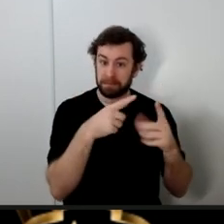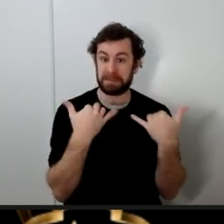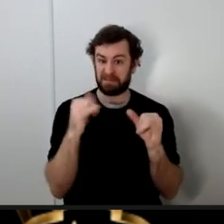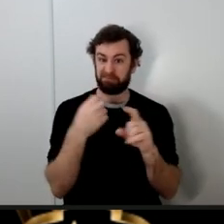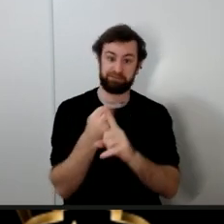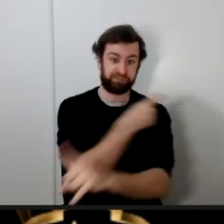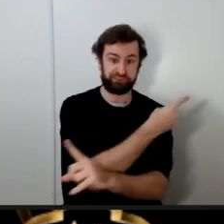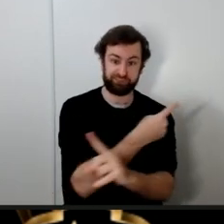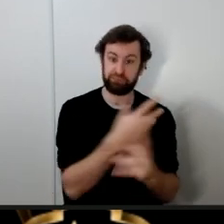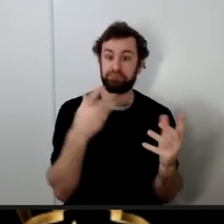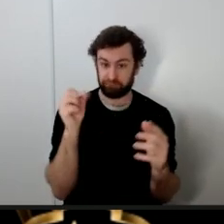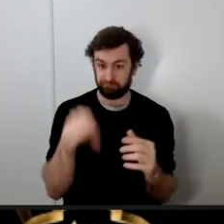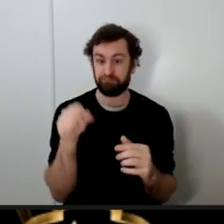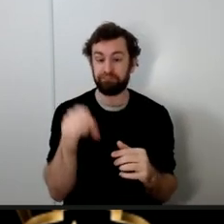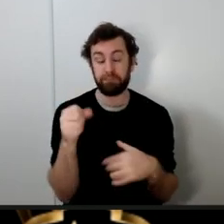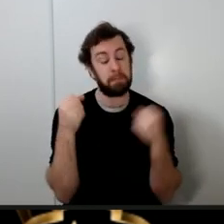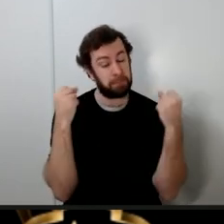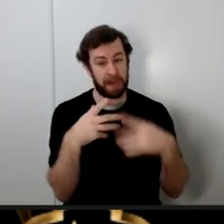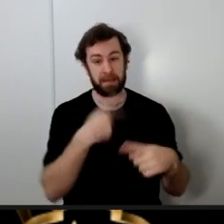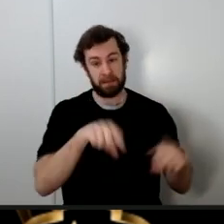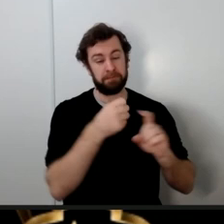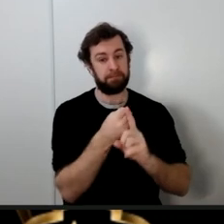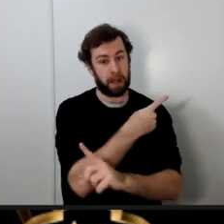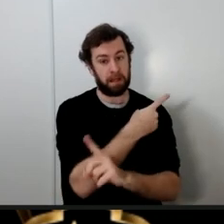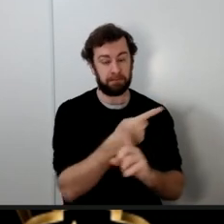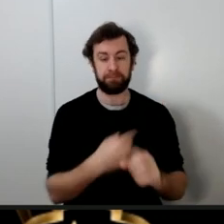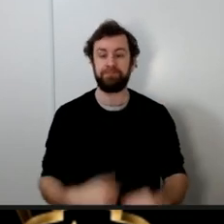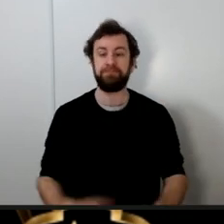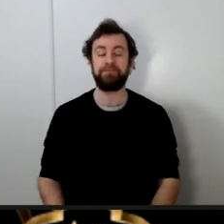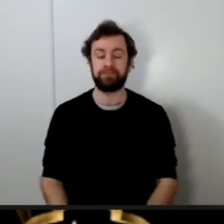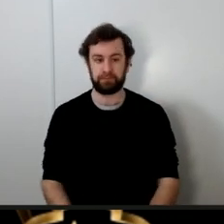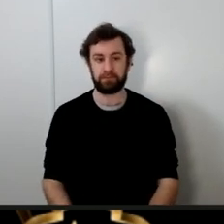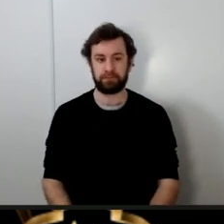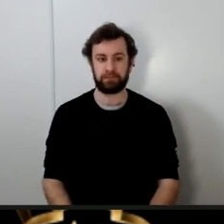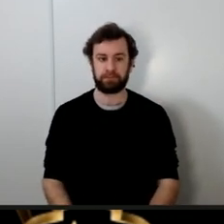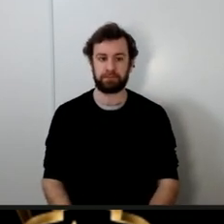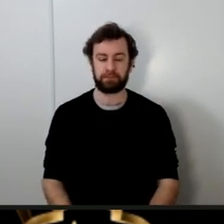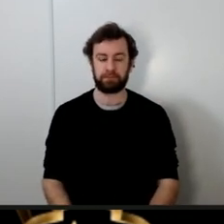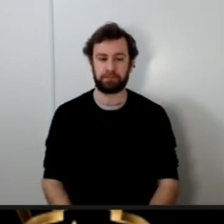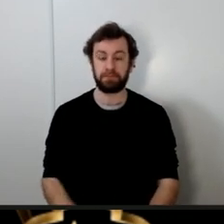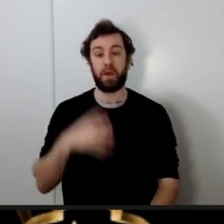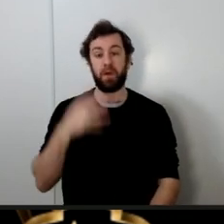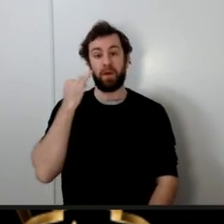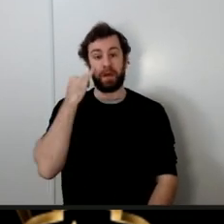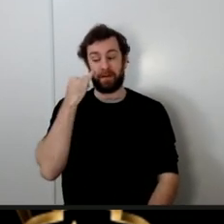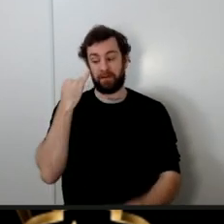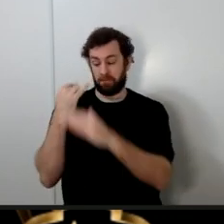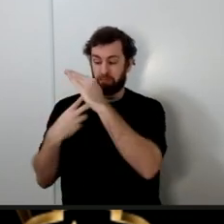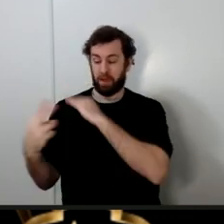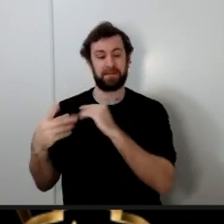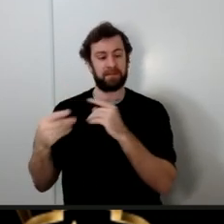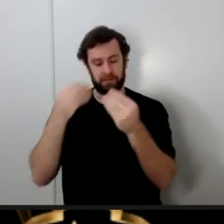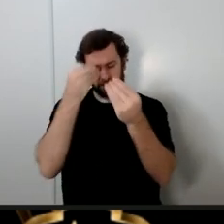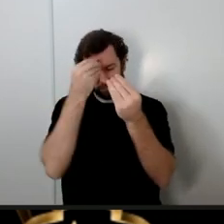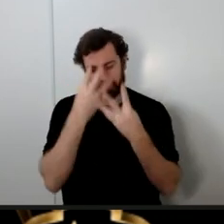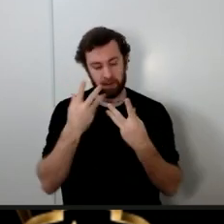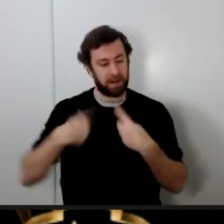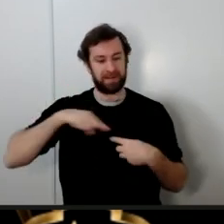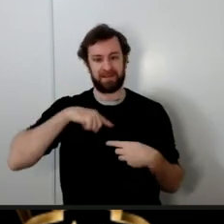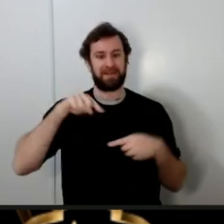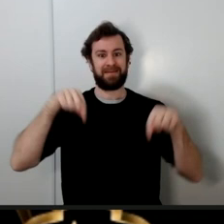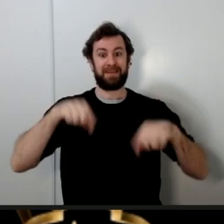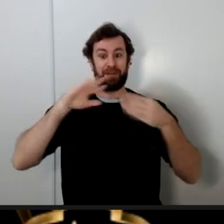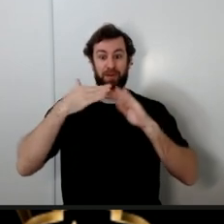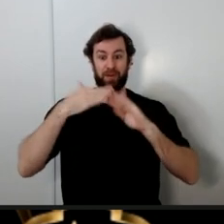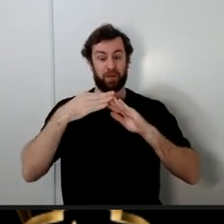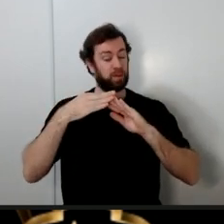deviated so when the prophet tells us that this Ummah is going to follow those previous nations